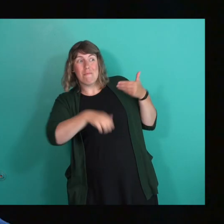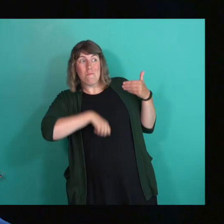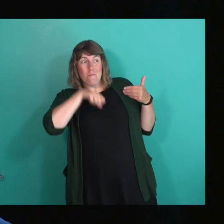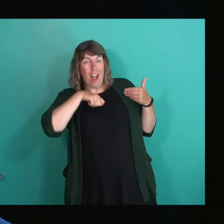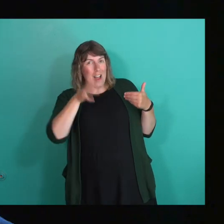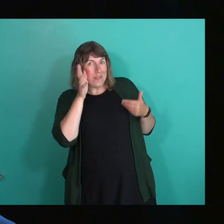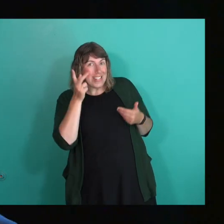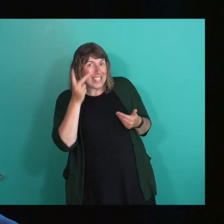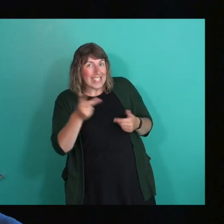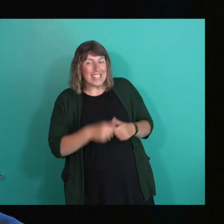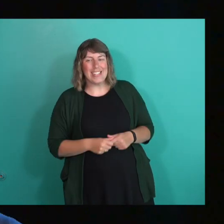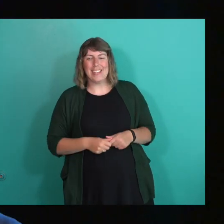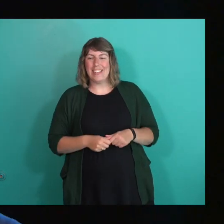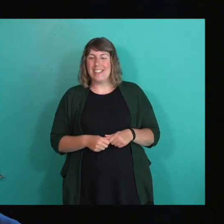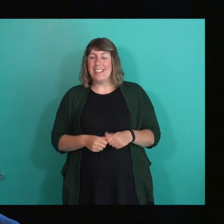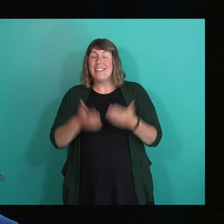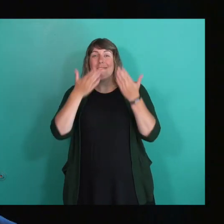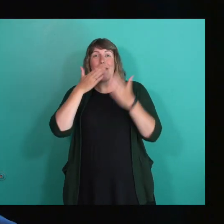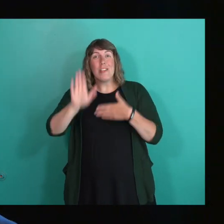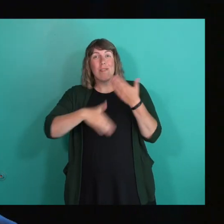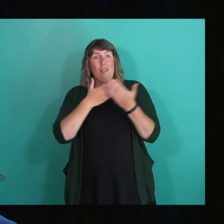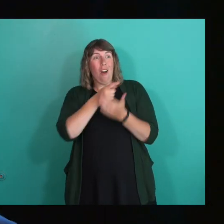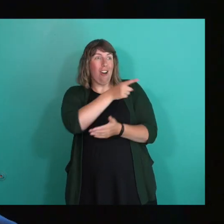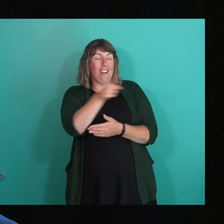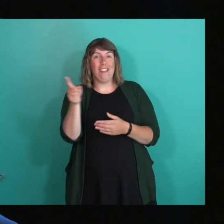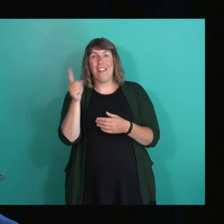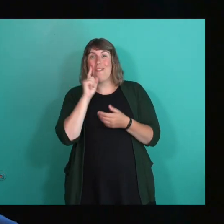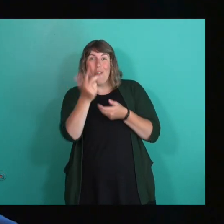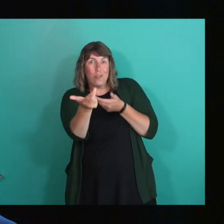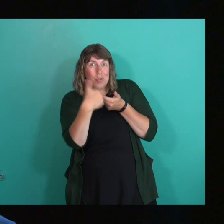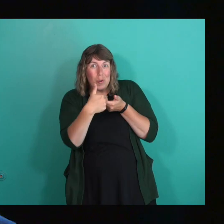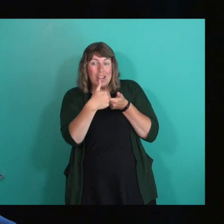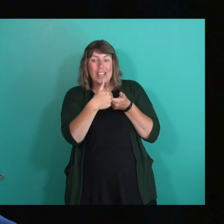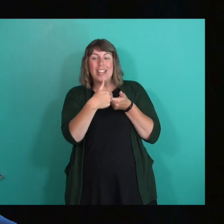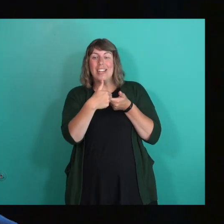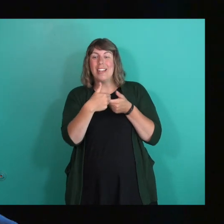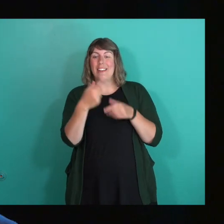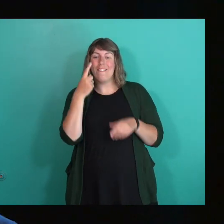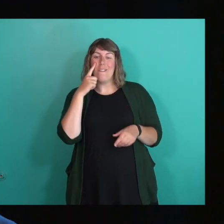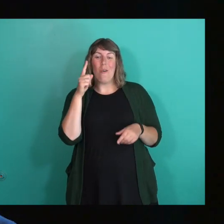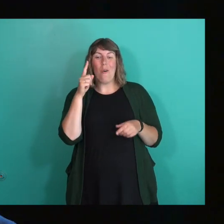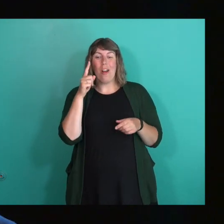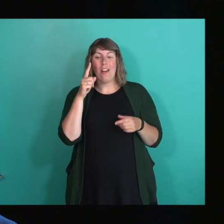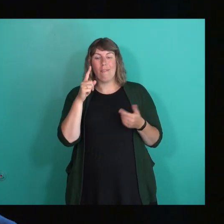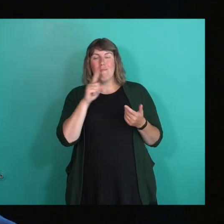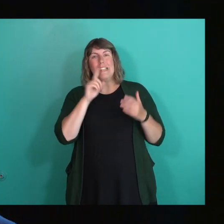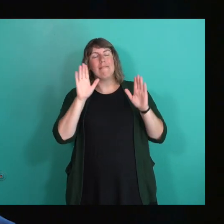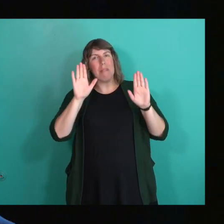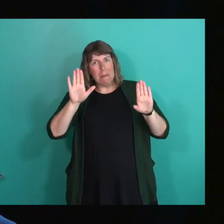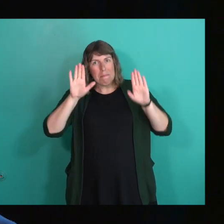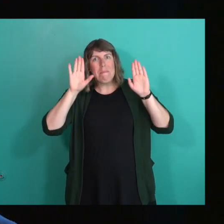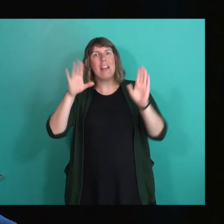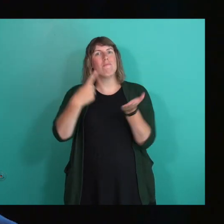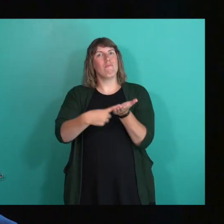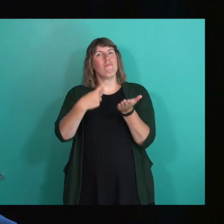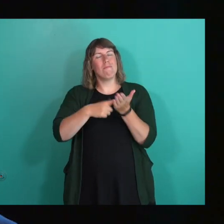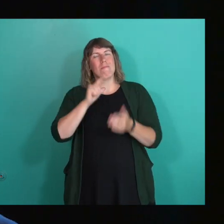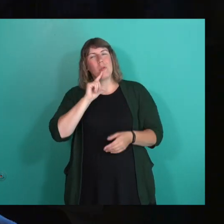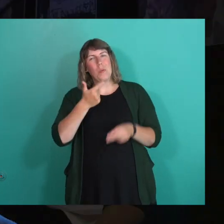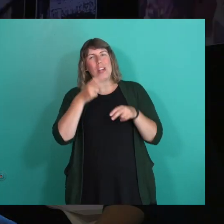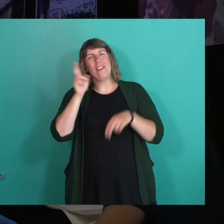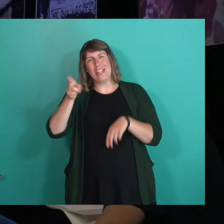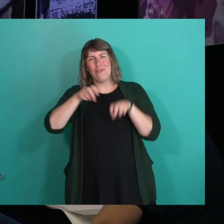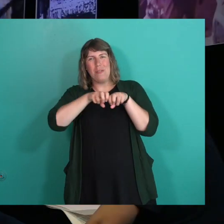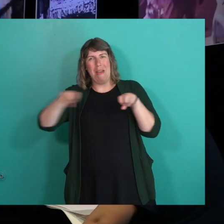Pride. And thank you to everyone who was able to join us for another really amazing queer history